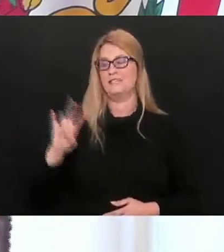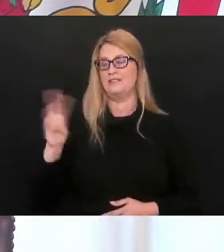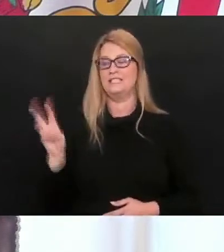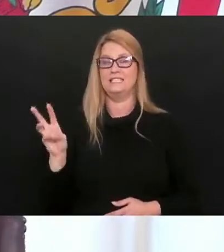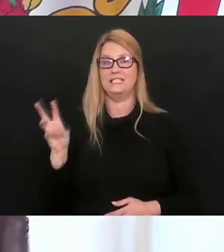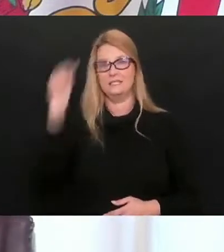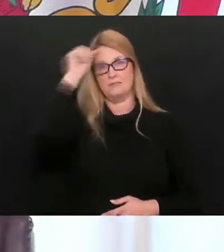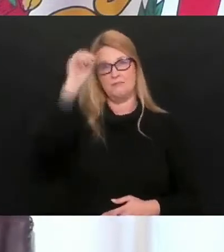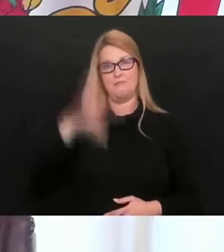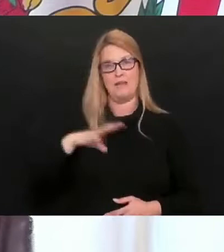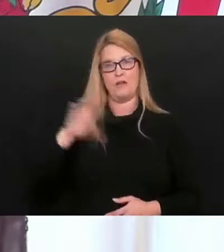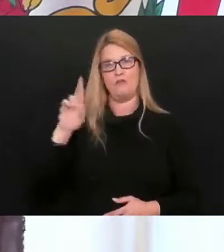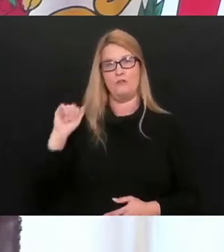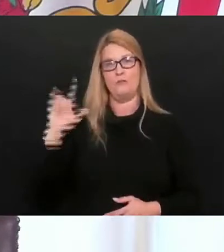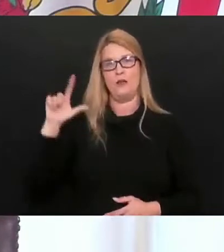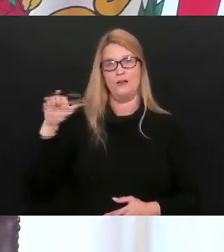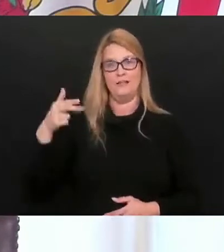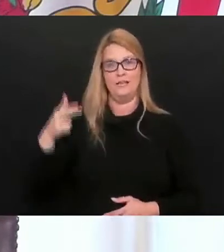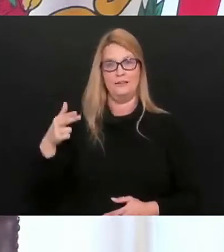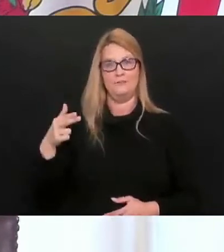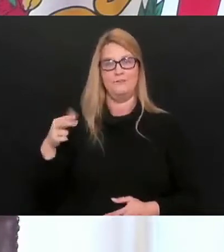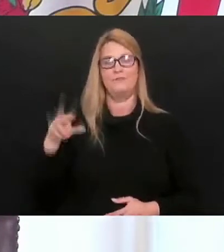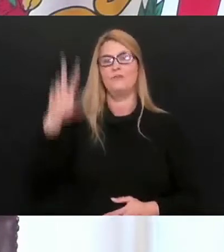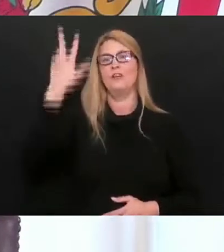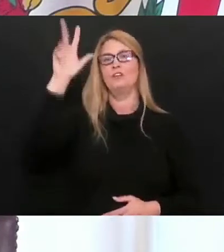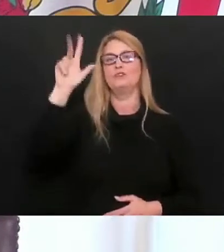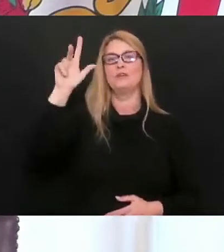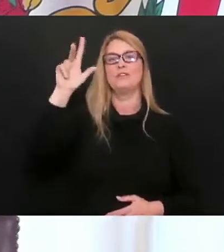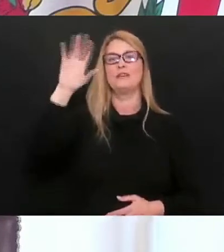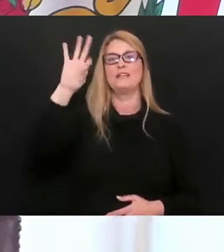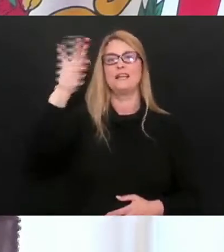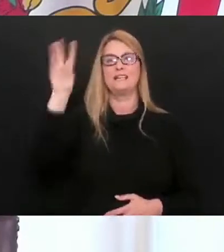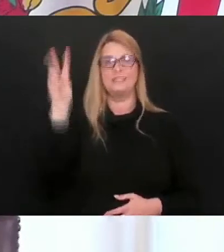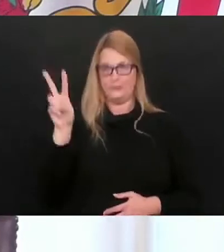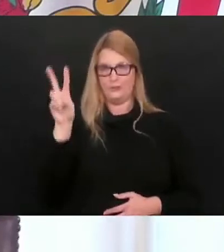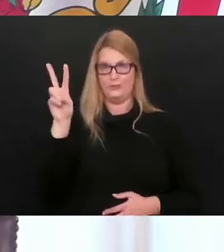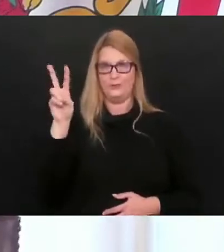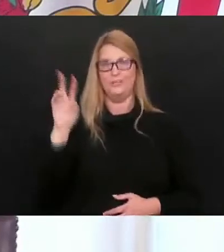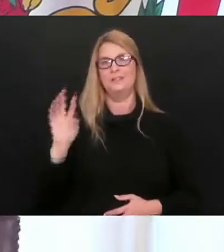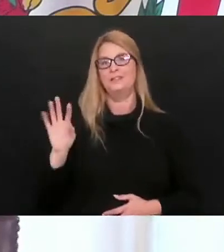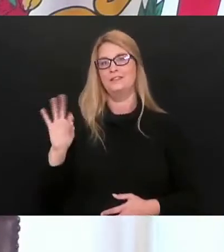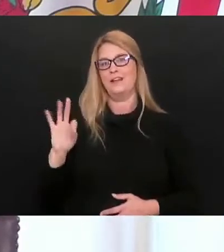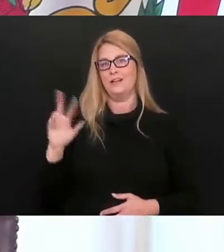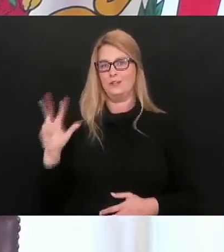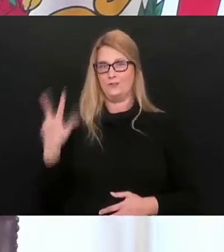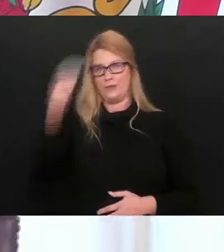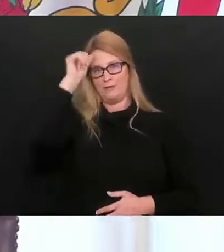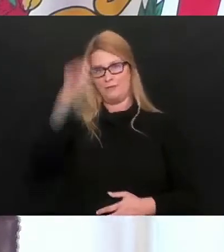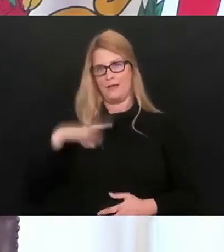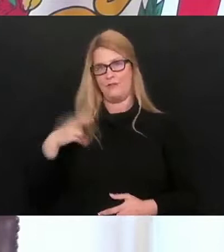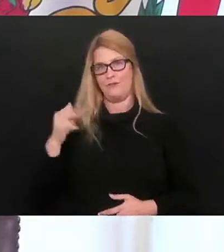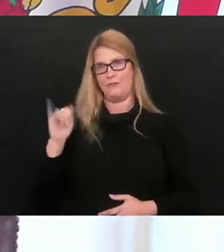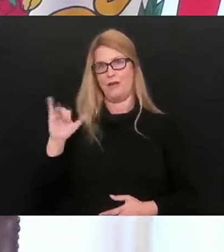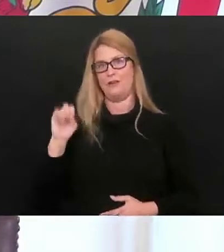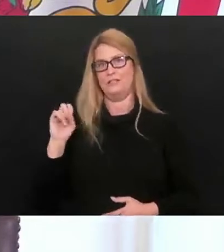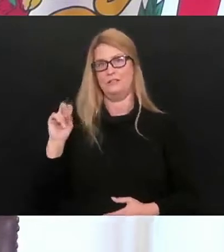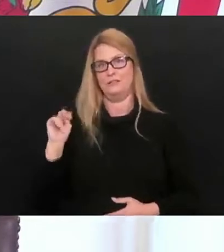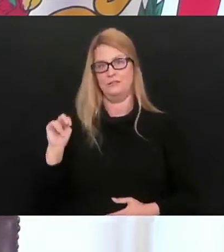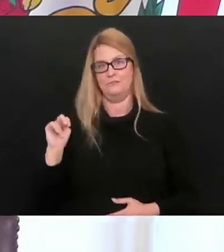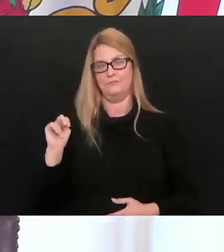-year-old male from Raleigh County. Our 2,392nd death, a 93-year-old male from Harrison County.